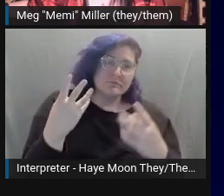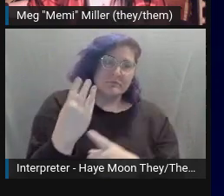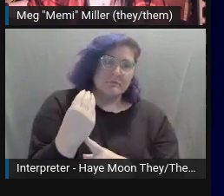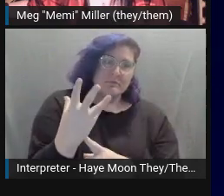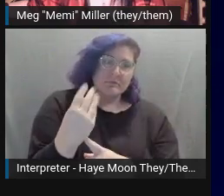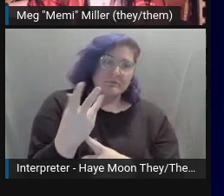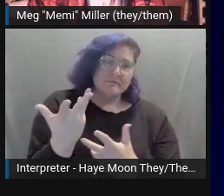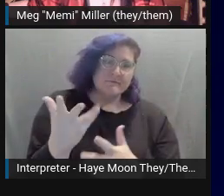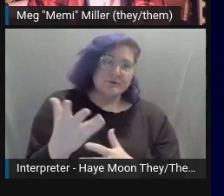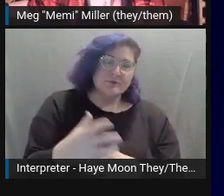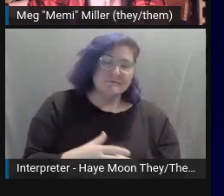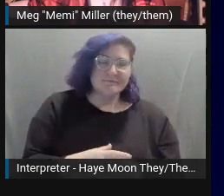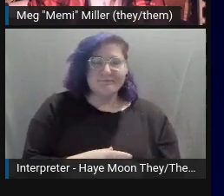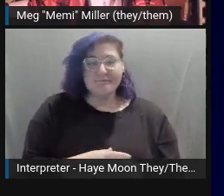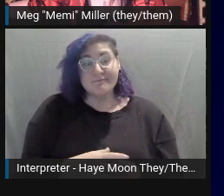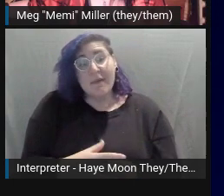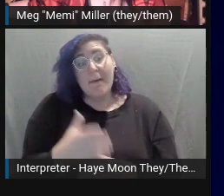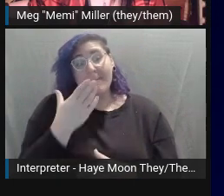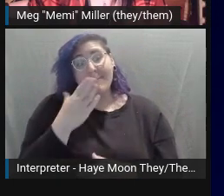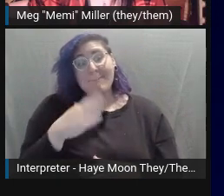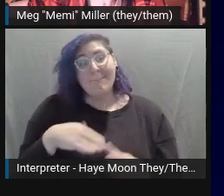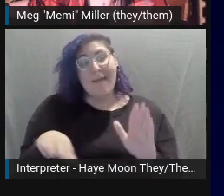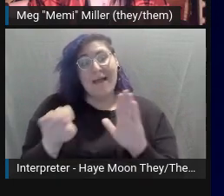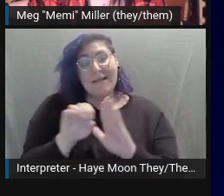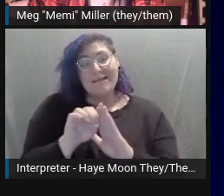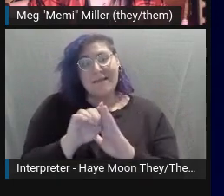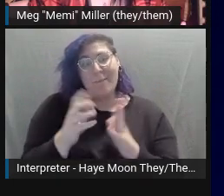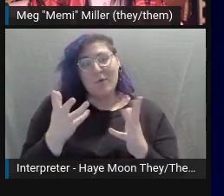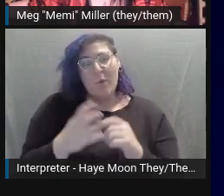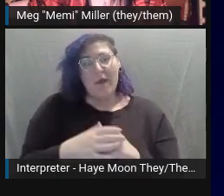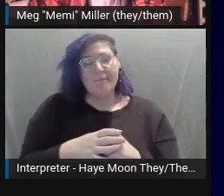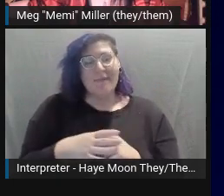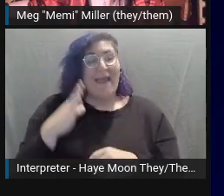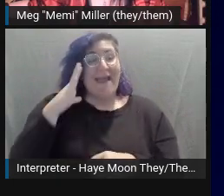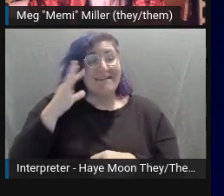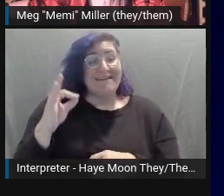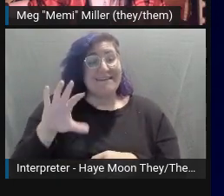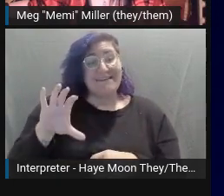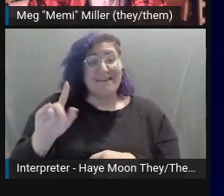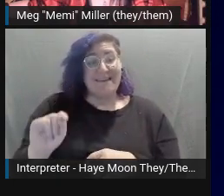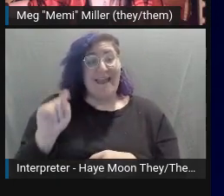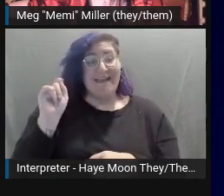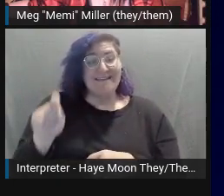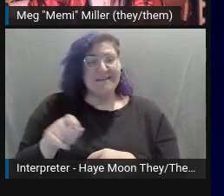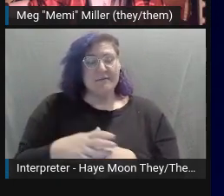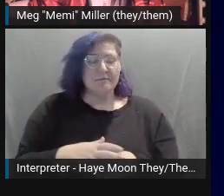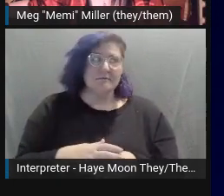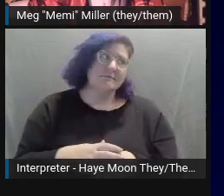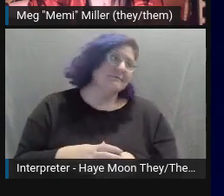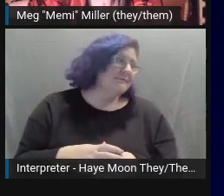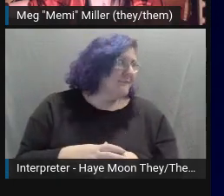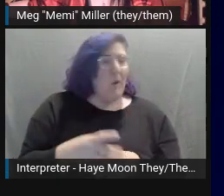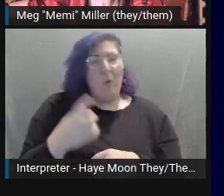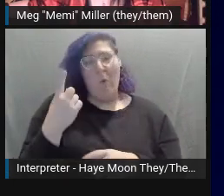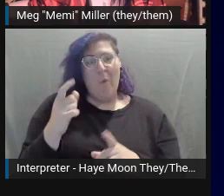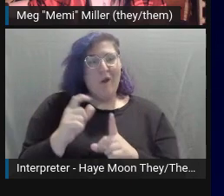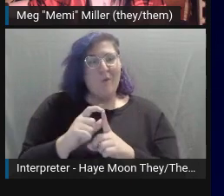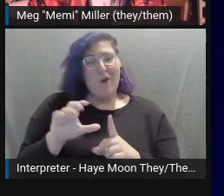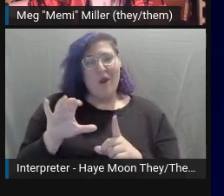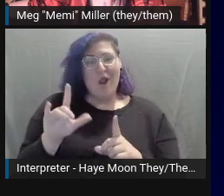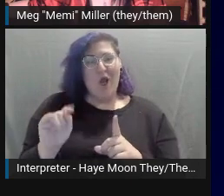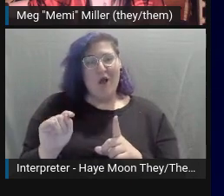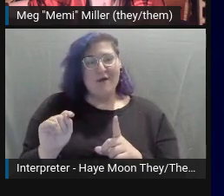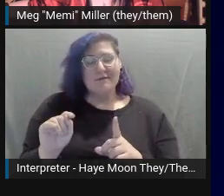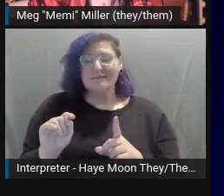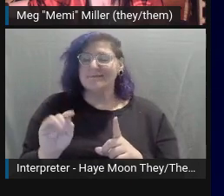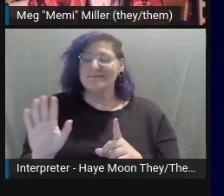So our bad examples is cat. This is a callback to our one-word alt text. And I assure you, there's a lot more going